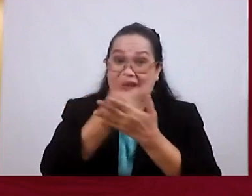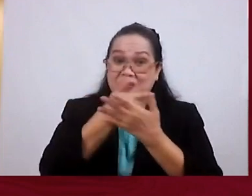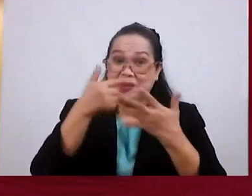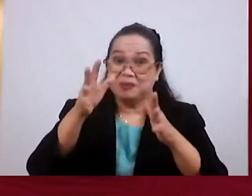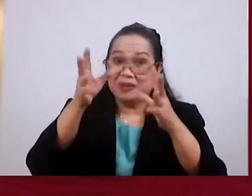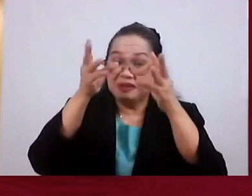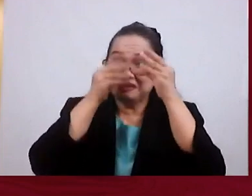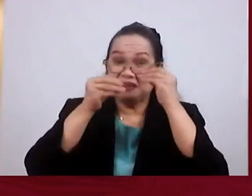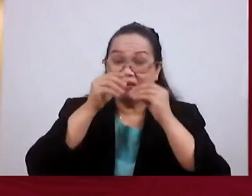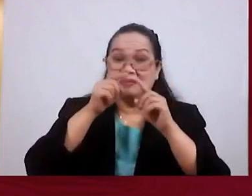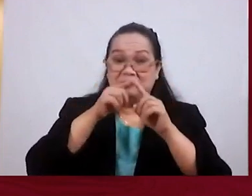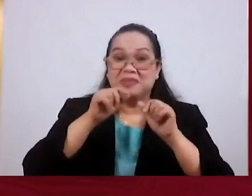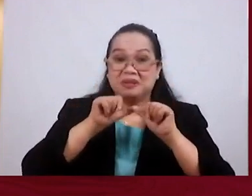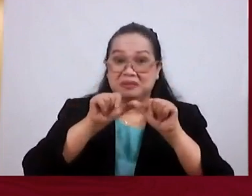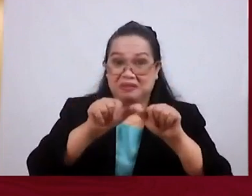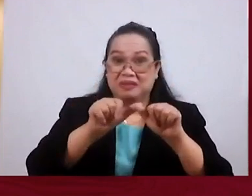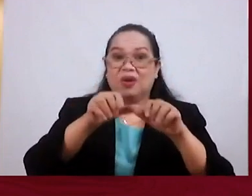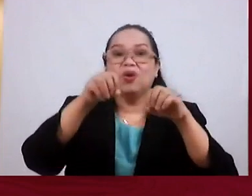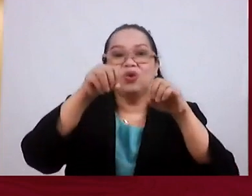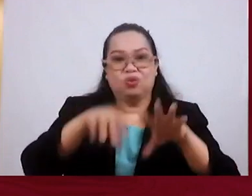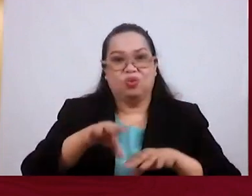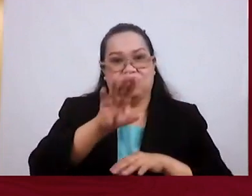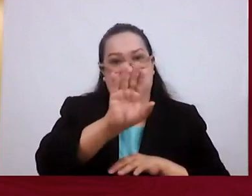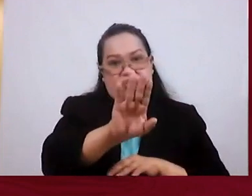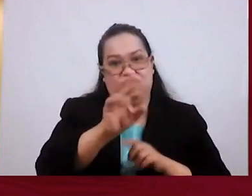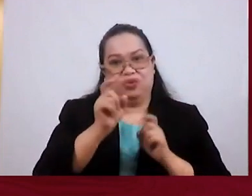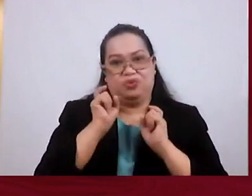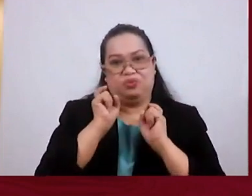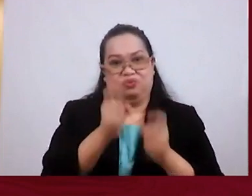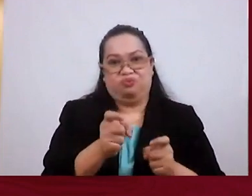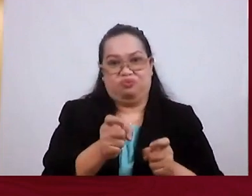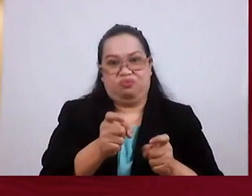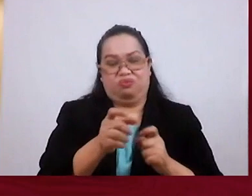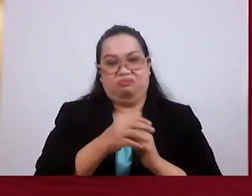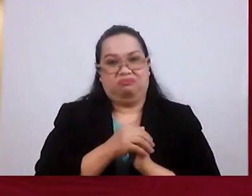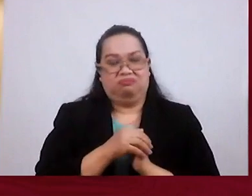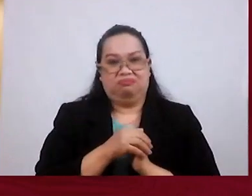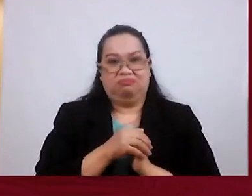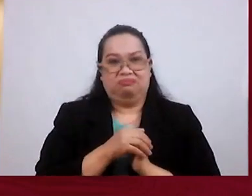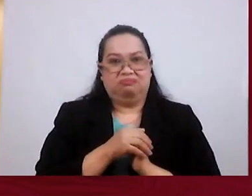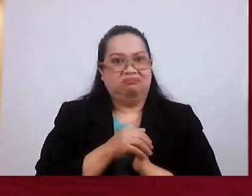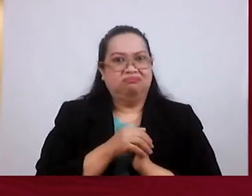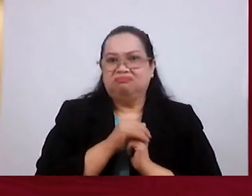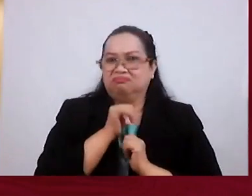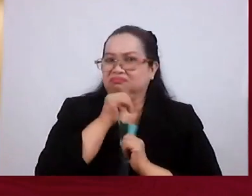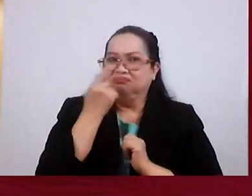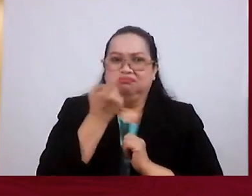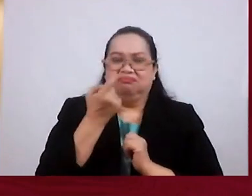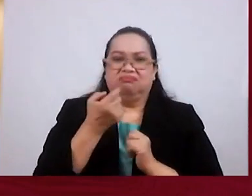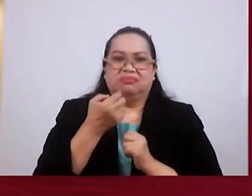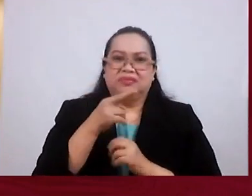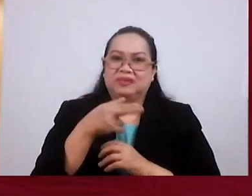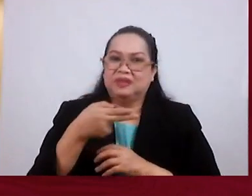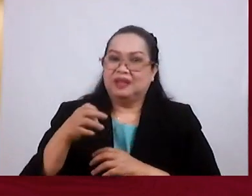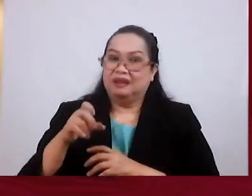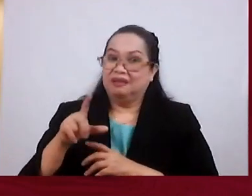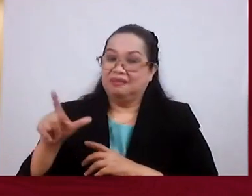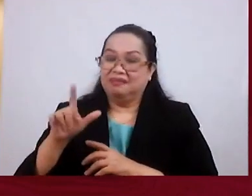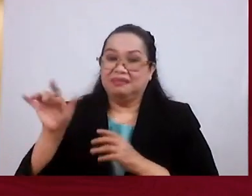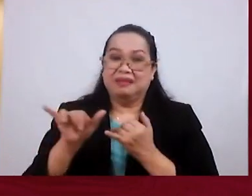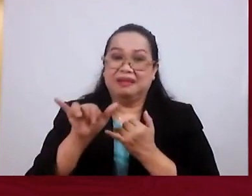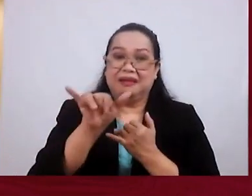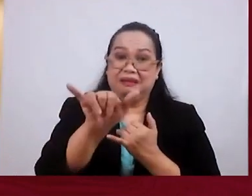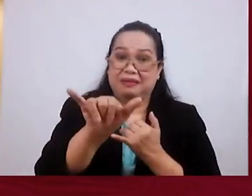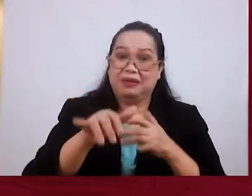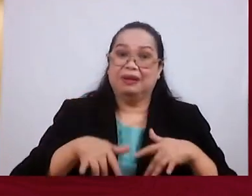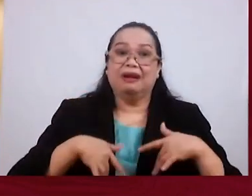He's Saying You're Going To Lose Your Reward It's Not Just Rewards In Heaven The Reward Of Eternal Life